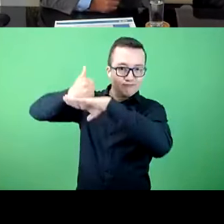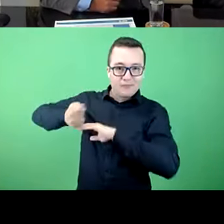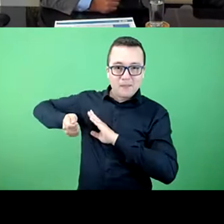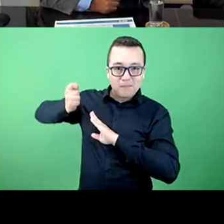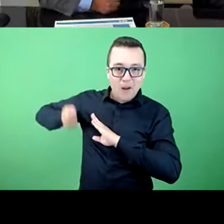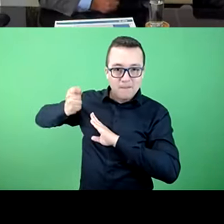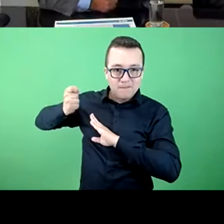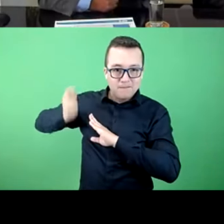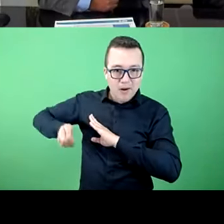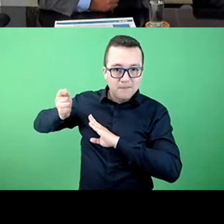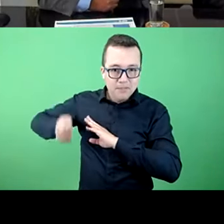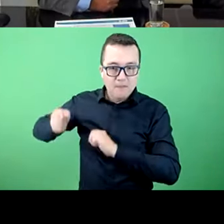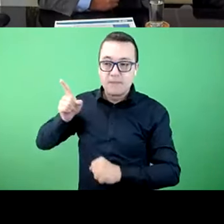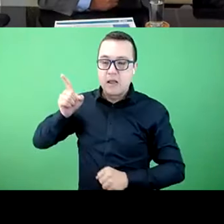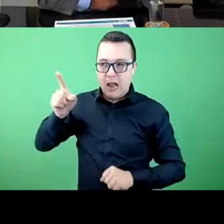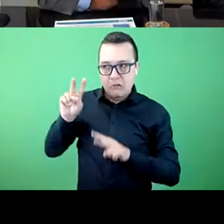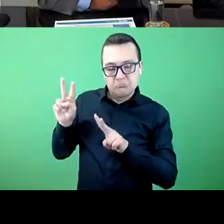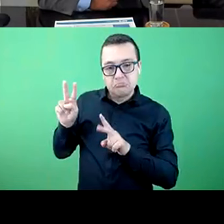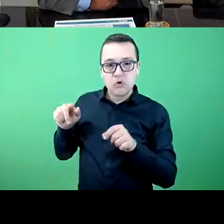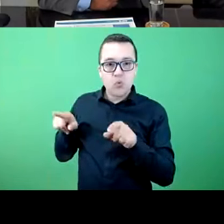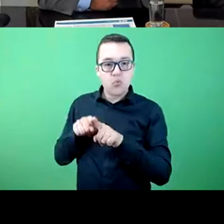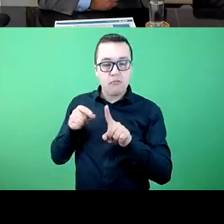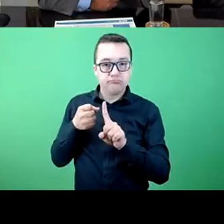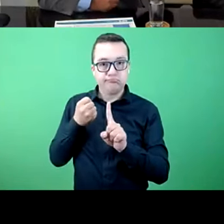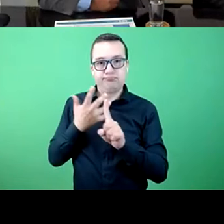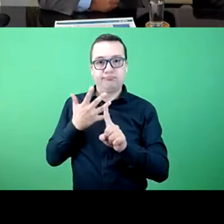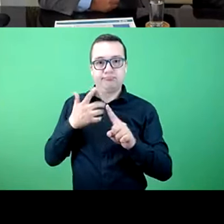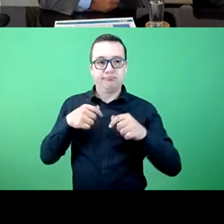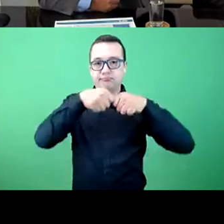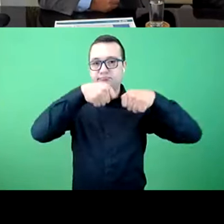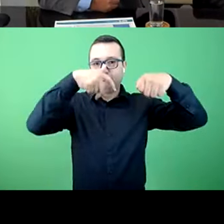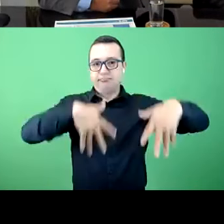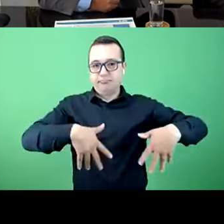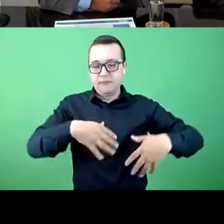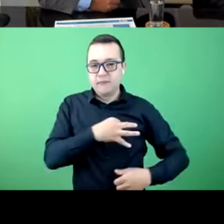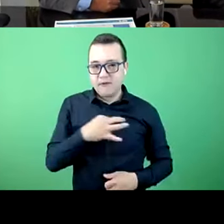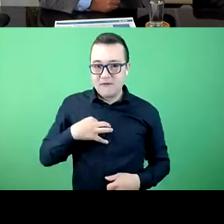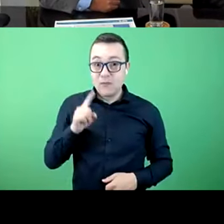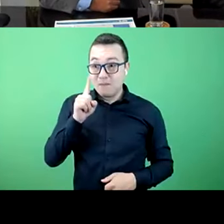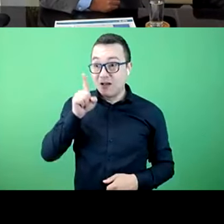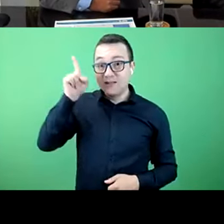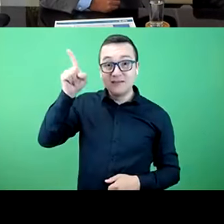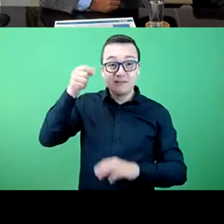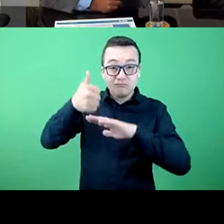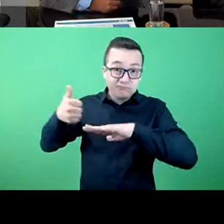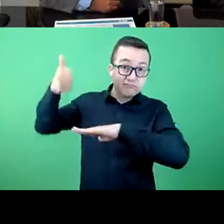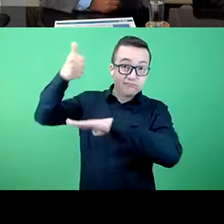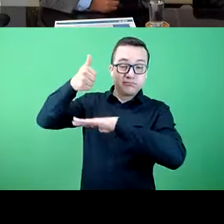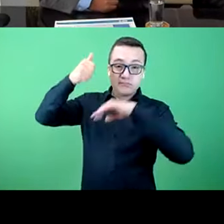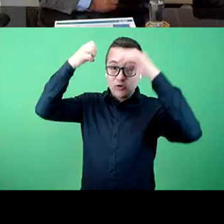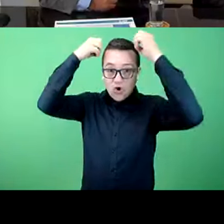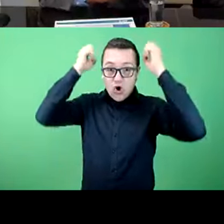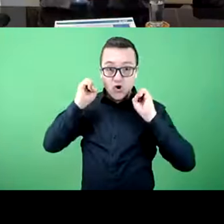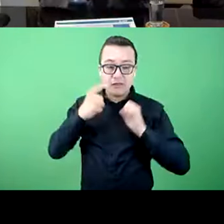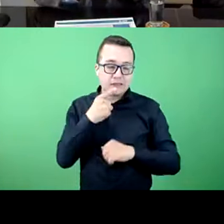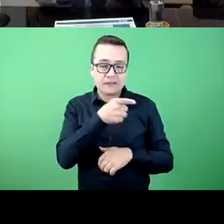necessarily take into account the decisions by the Supreme Court